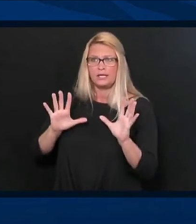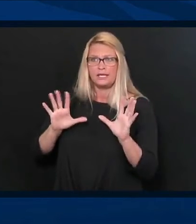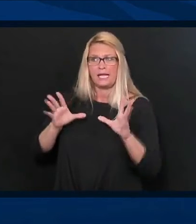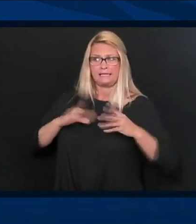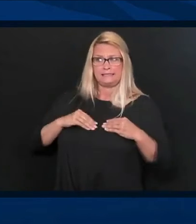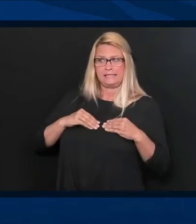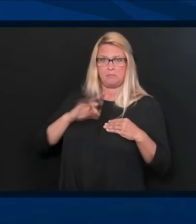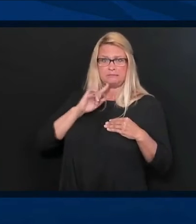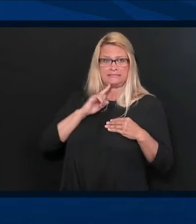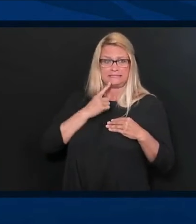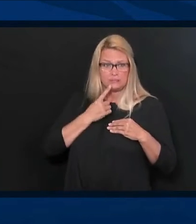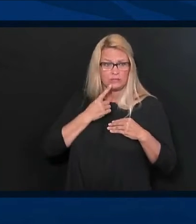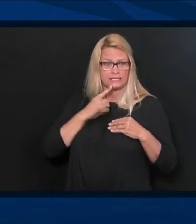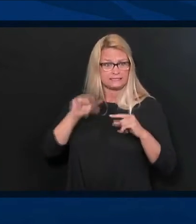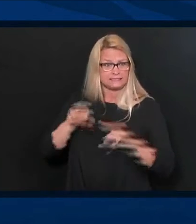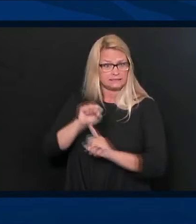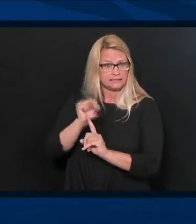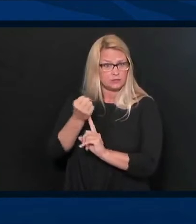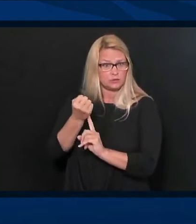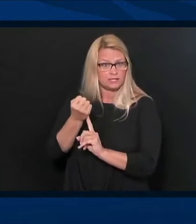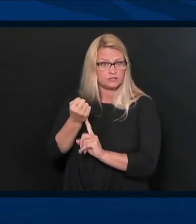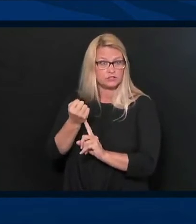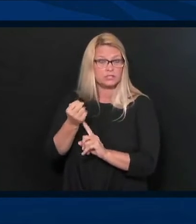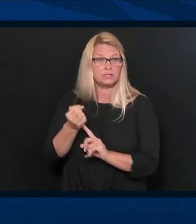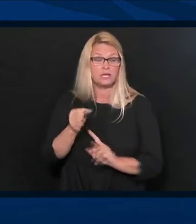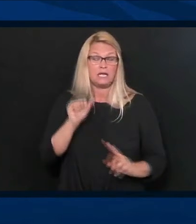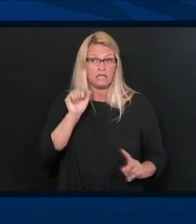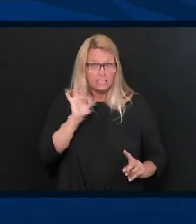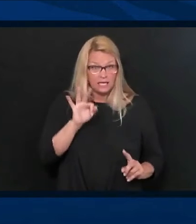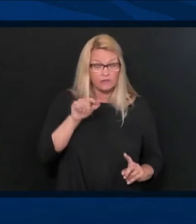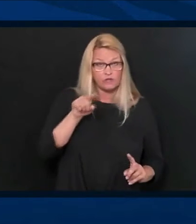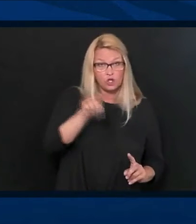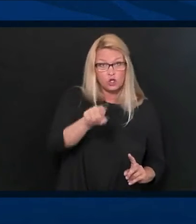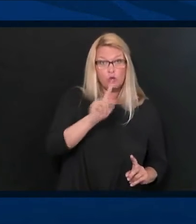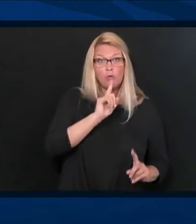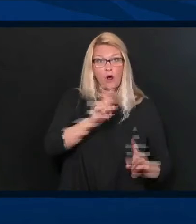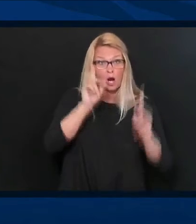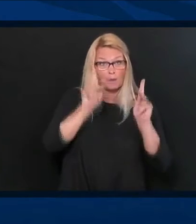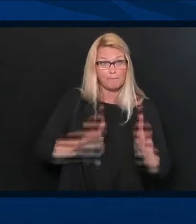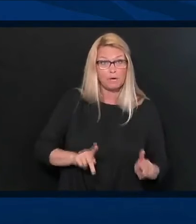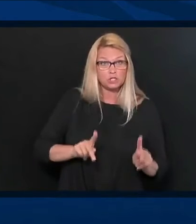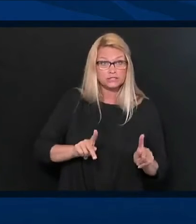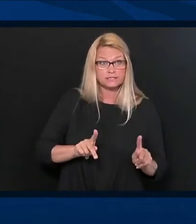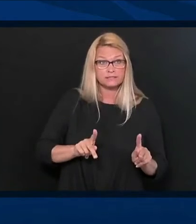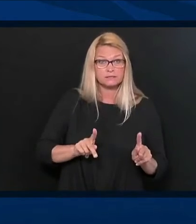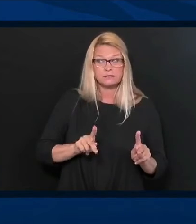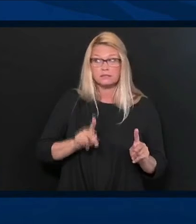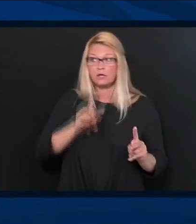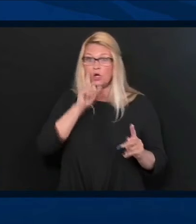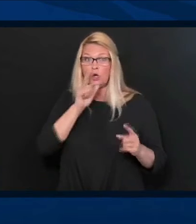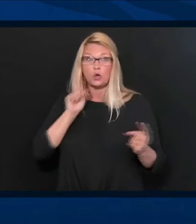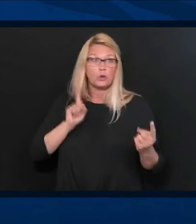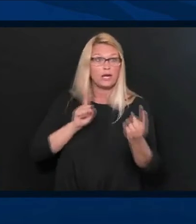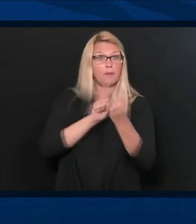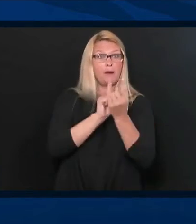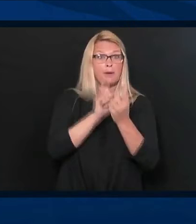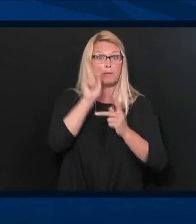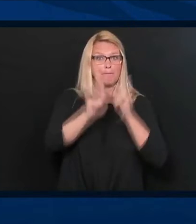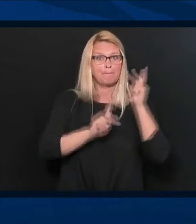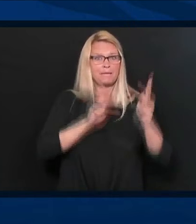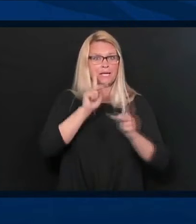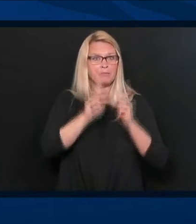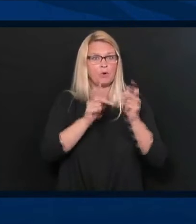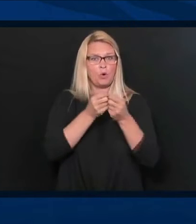person who is taking the words to heart and you're out and amongst them and you've come upon a bunch of people